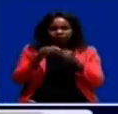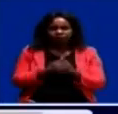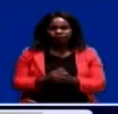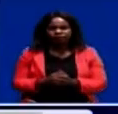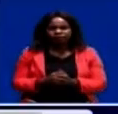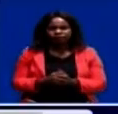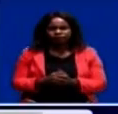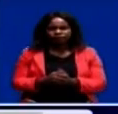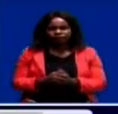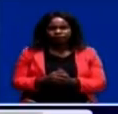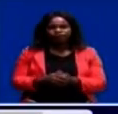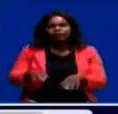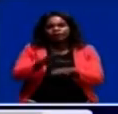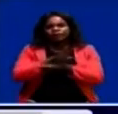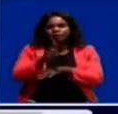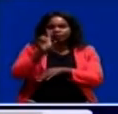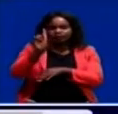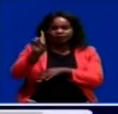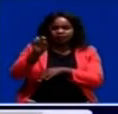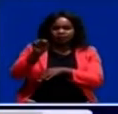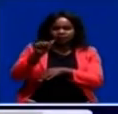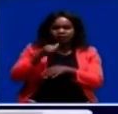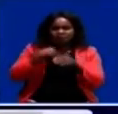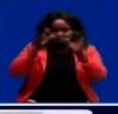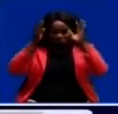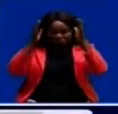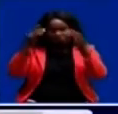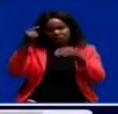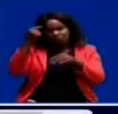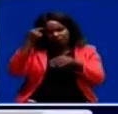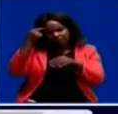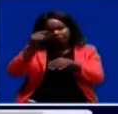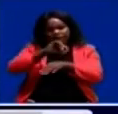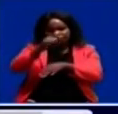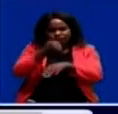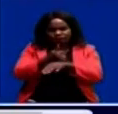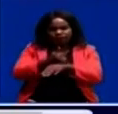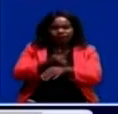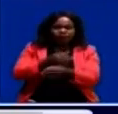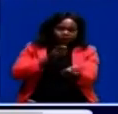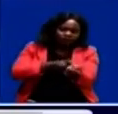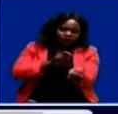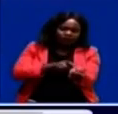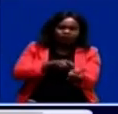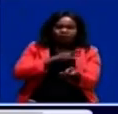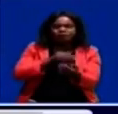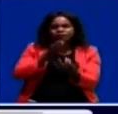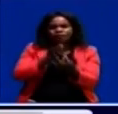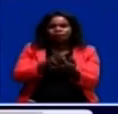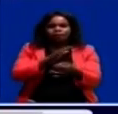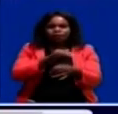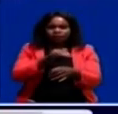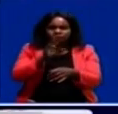The Zambian DNA has commended government for plans to establish a college of nursing and midwifery in Sesheke.